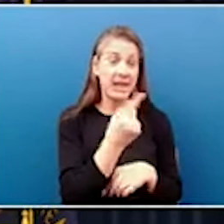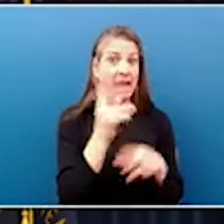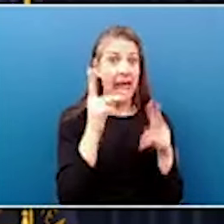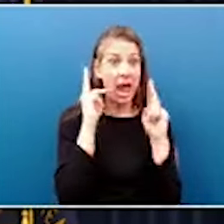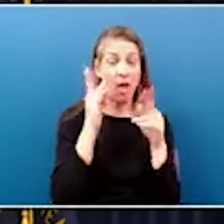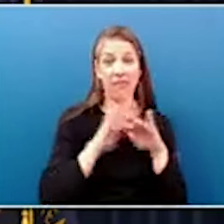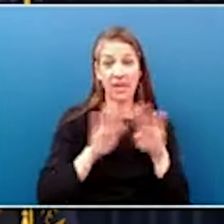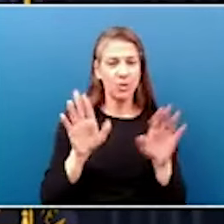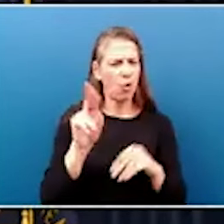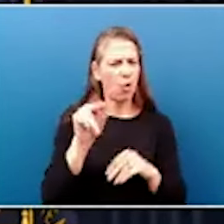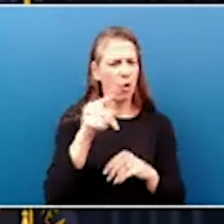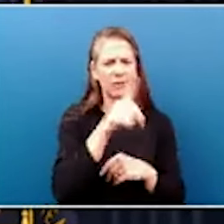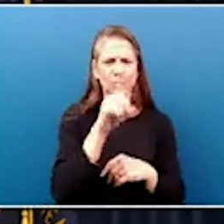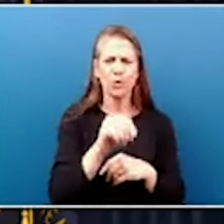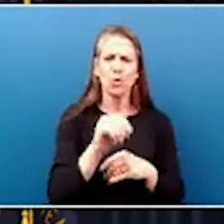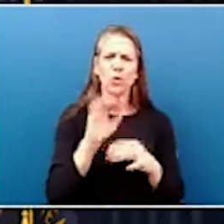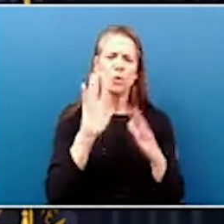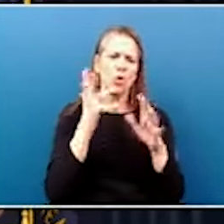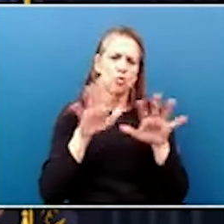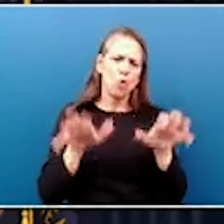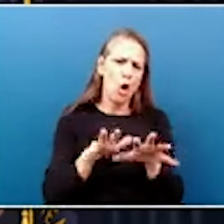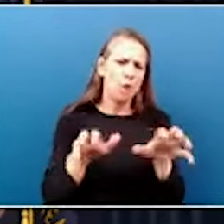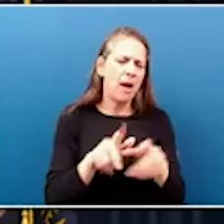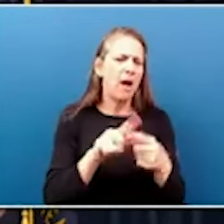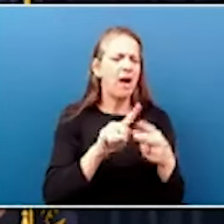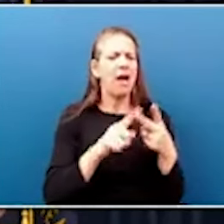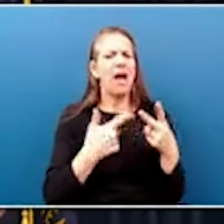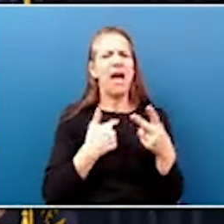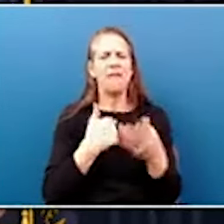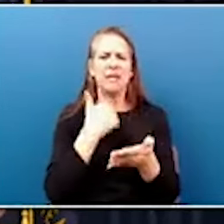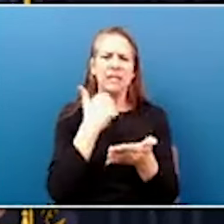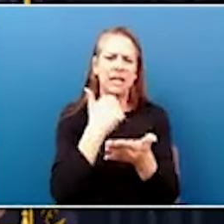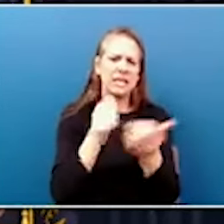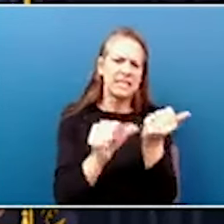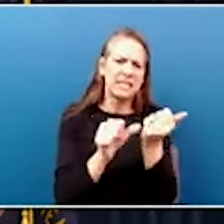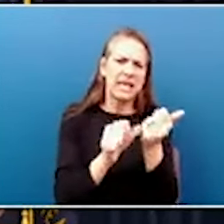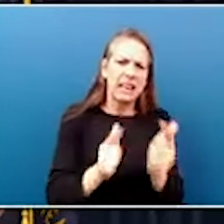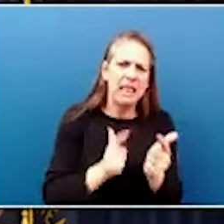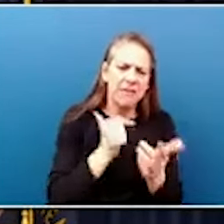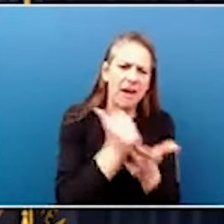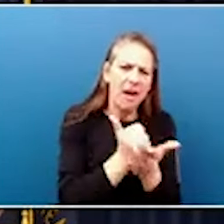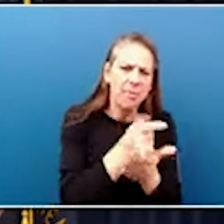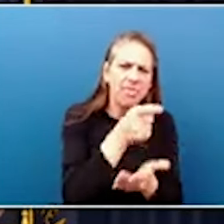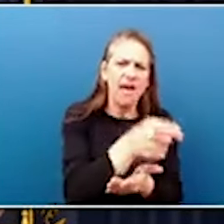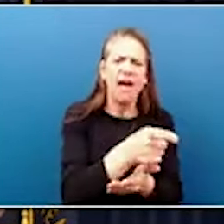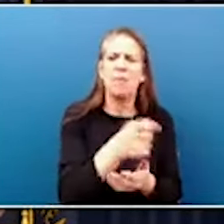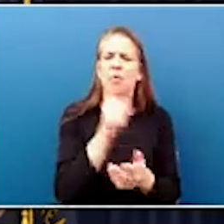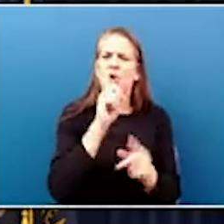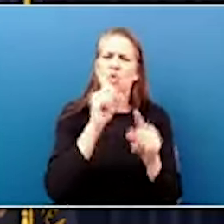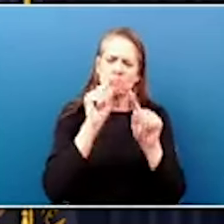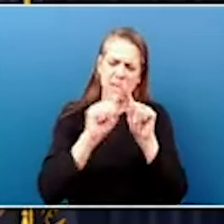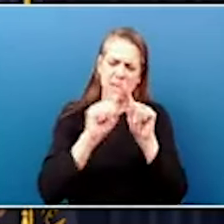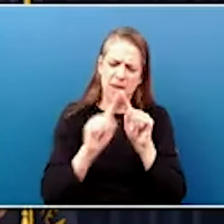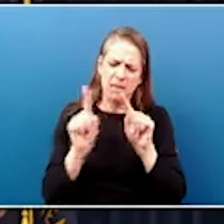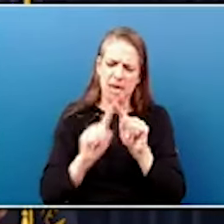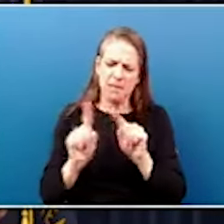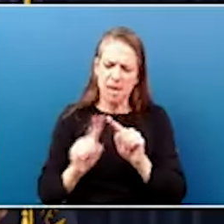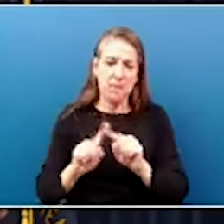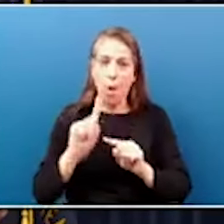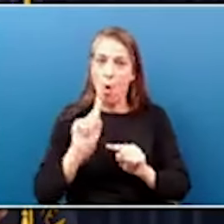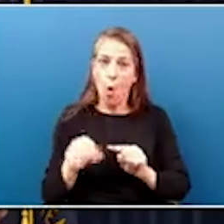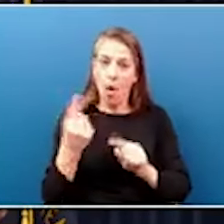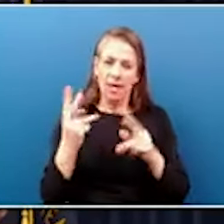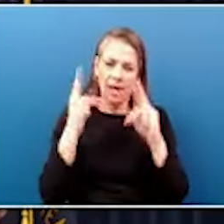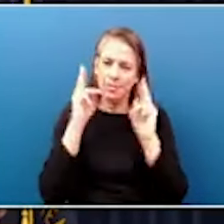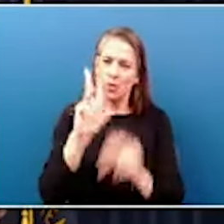aromatherapies, they work with assisted living, right, et cetera, broad plethora. And as importantly, there's an entrepreneurial aspect that